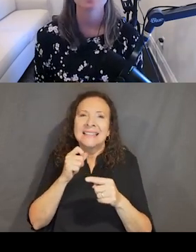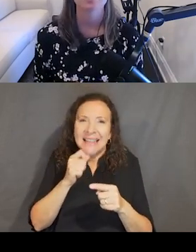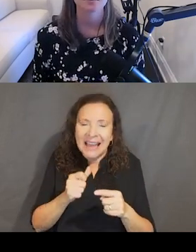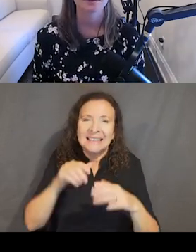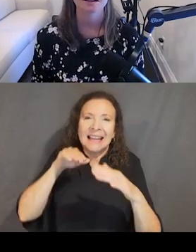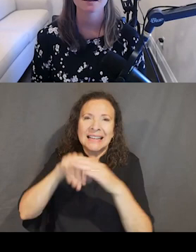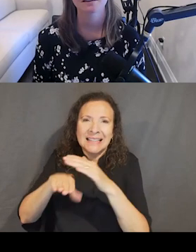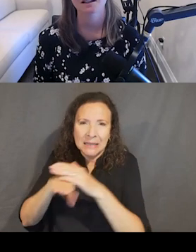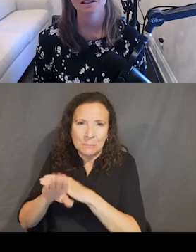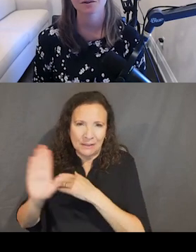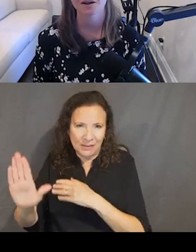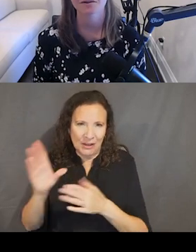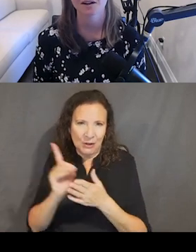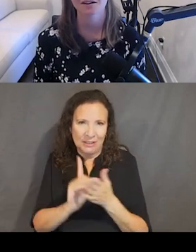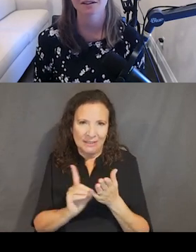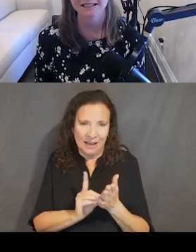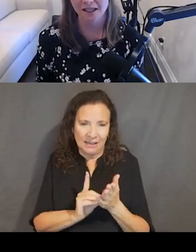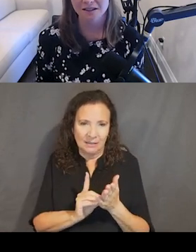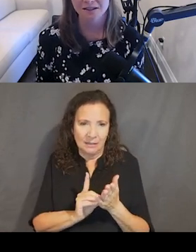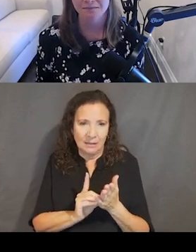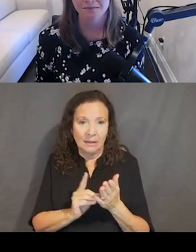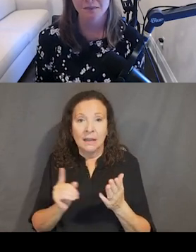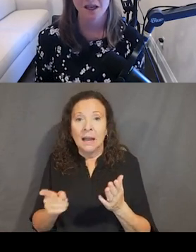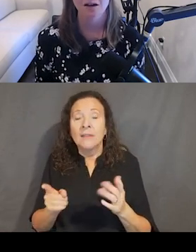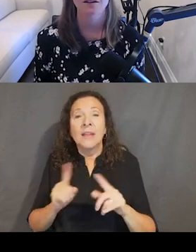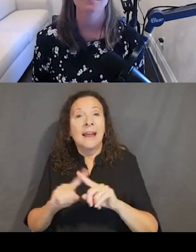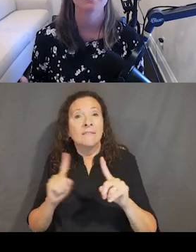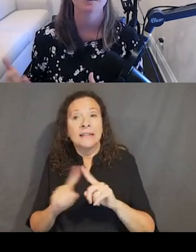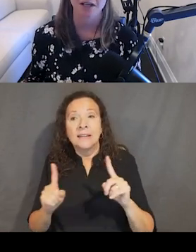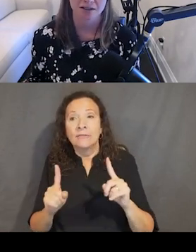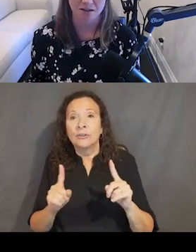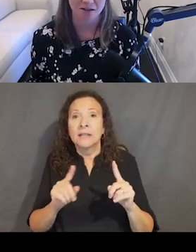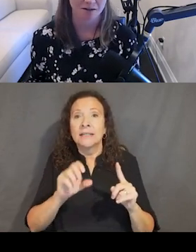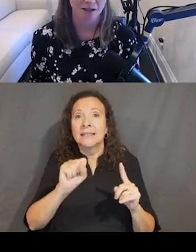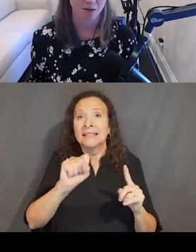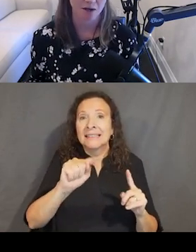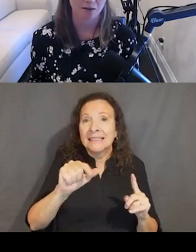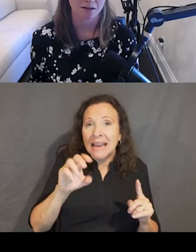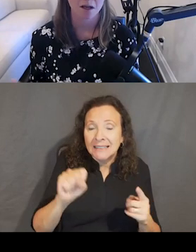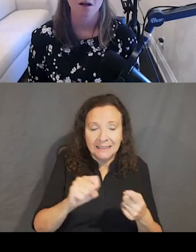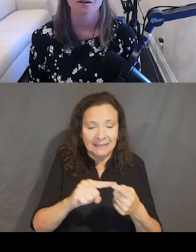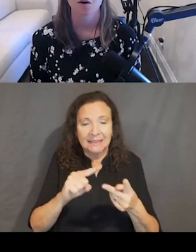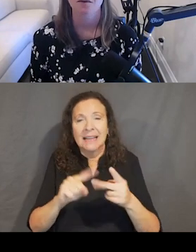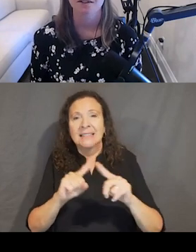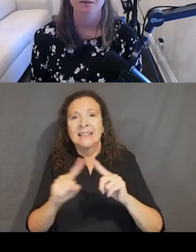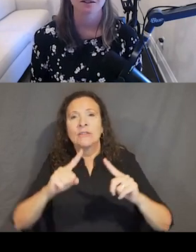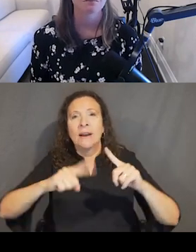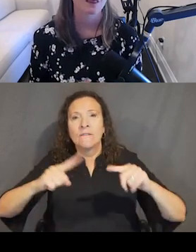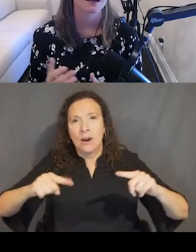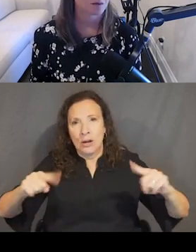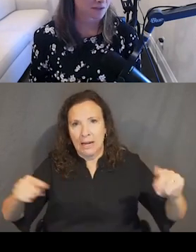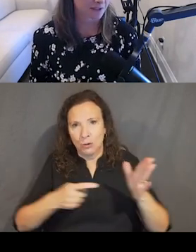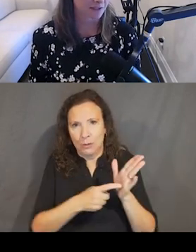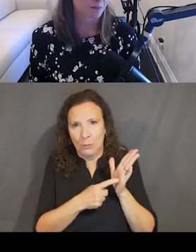So for one thing, they neglect to account for all the different states and all the different variations that are required. So for example,